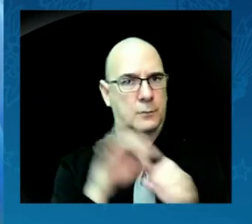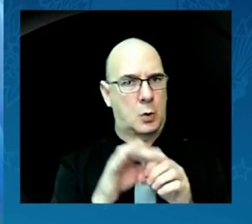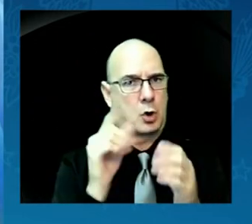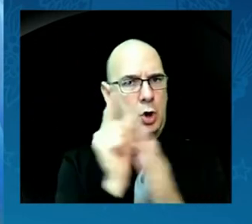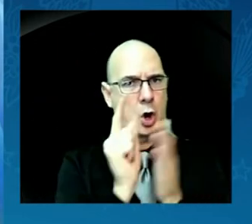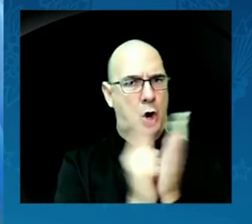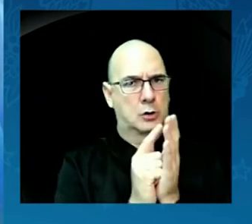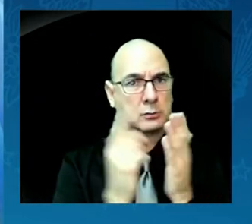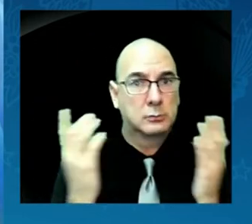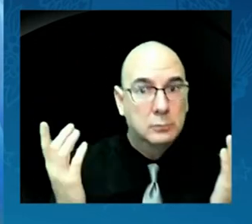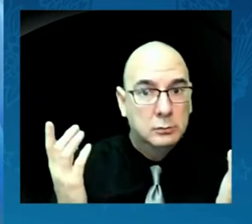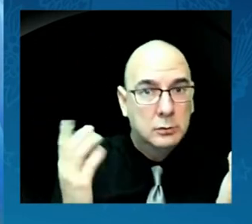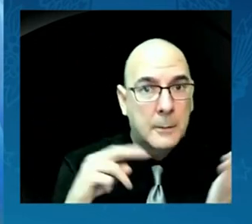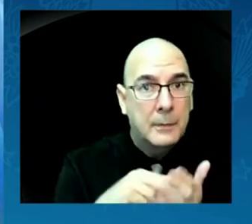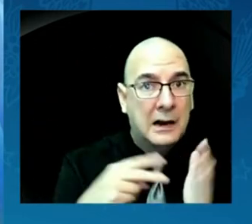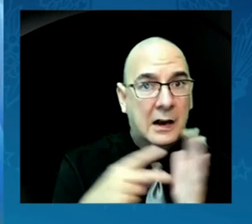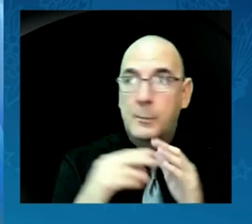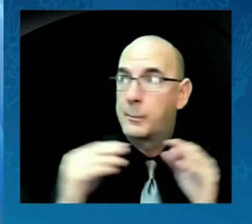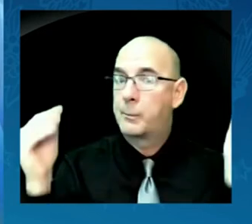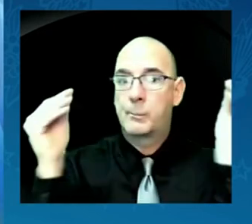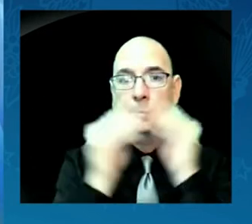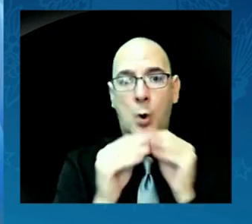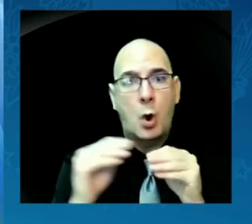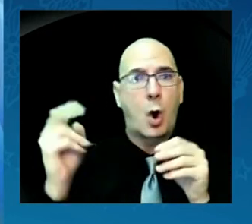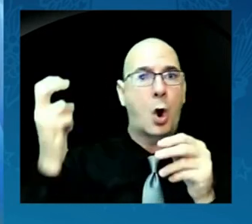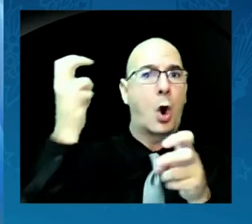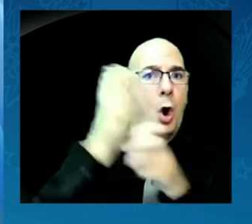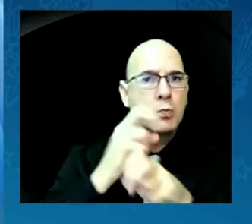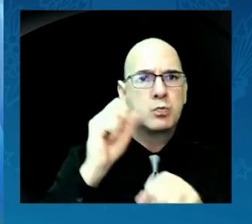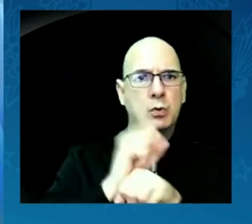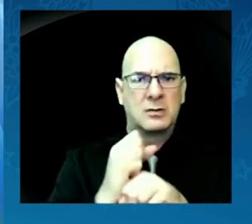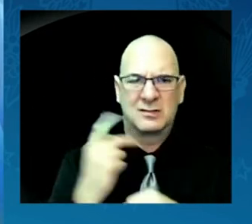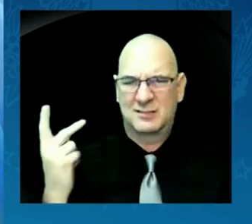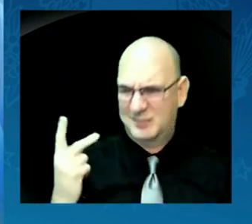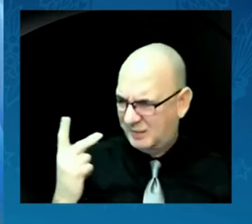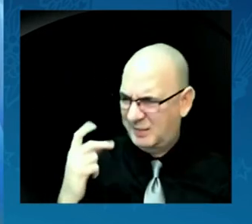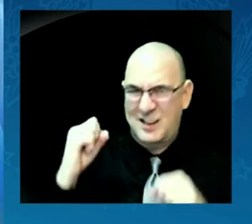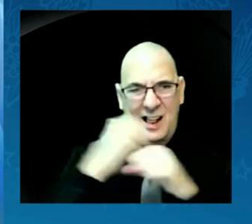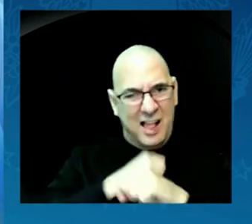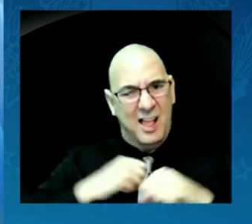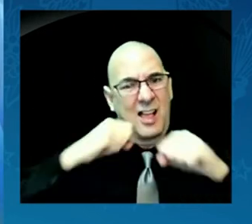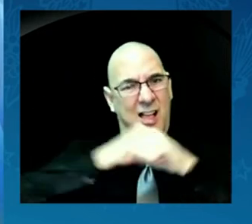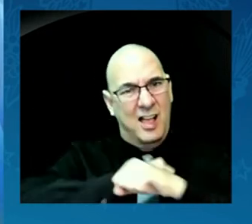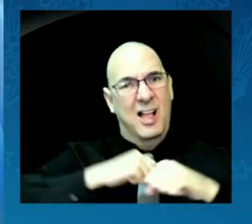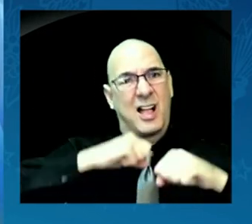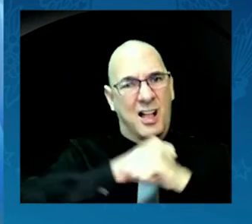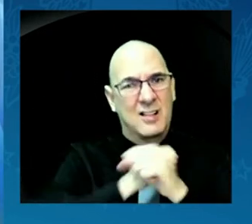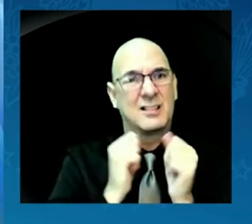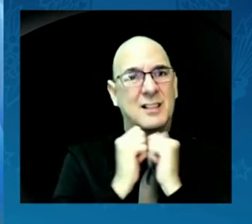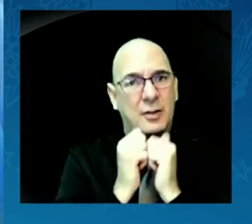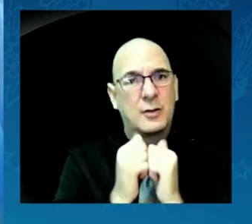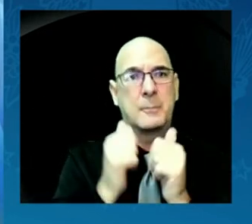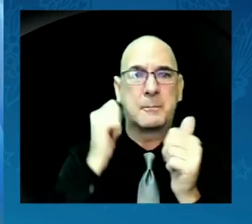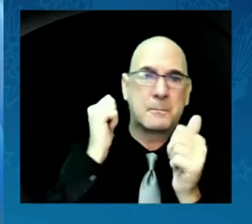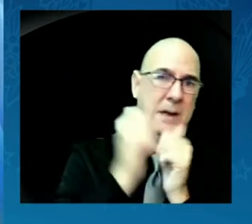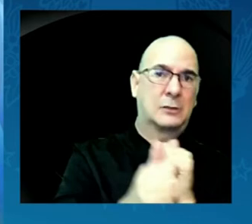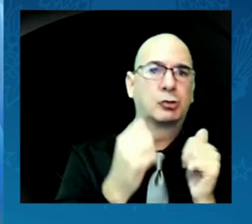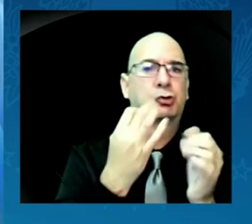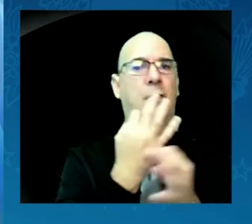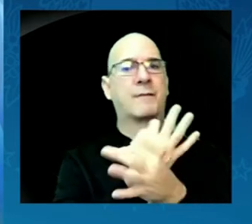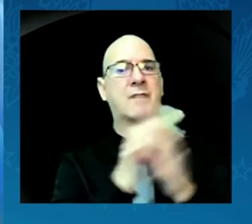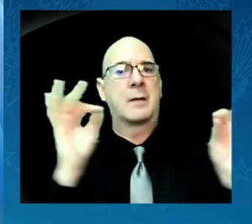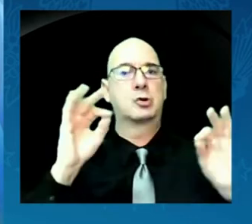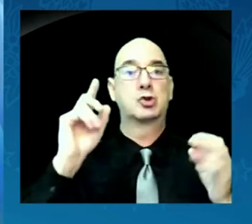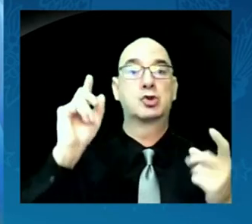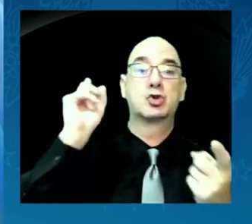That is why we are fighting, side by side, to pass the Freedom to Vote Act and the John Lewis Voting